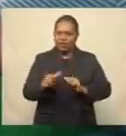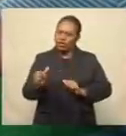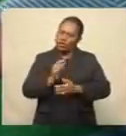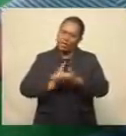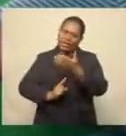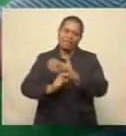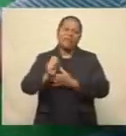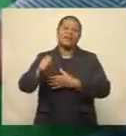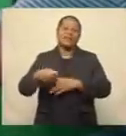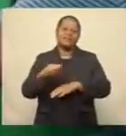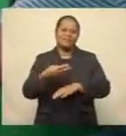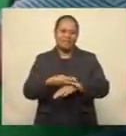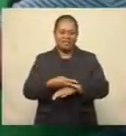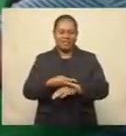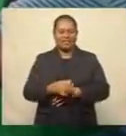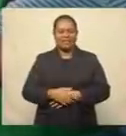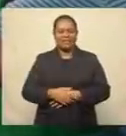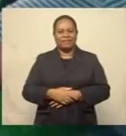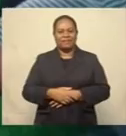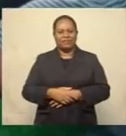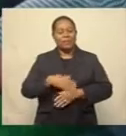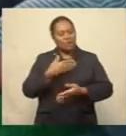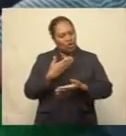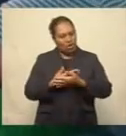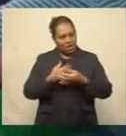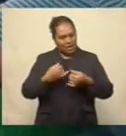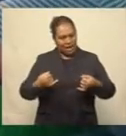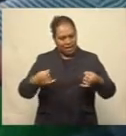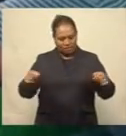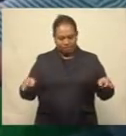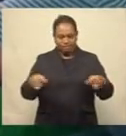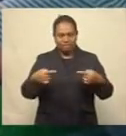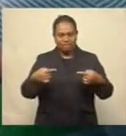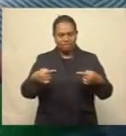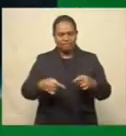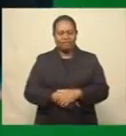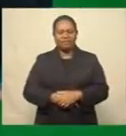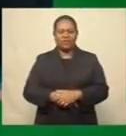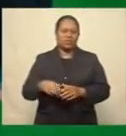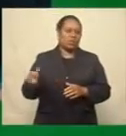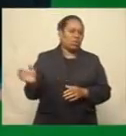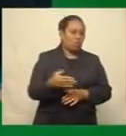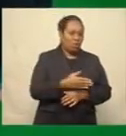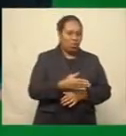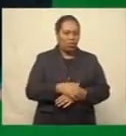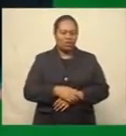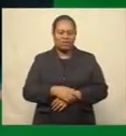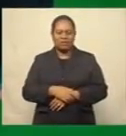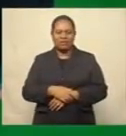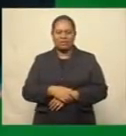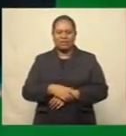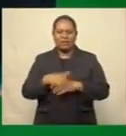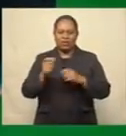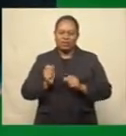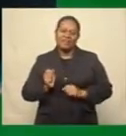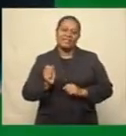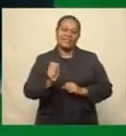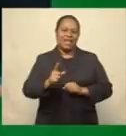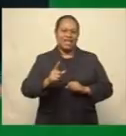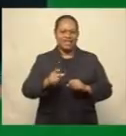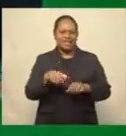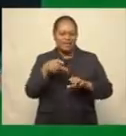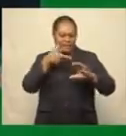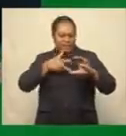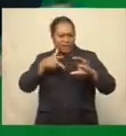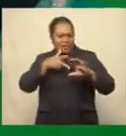next month. This will be an online-based competition where athletes are required to send in their videos to be